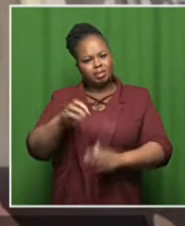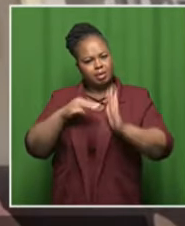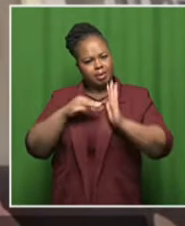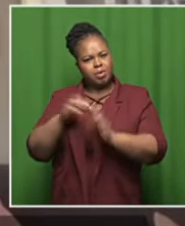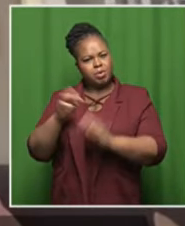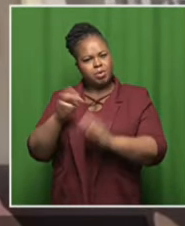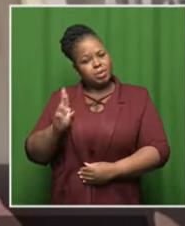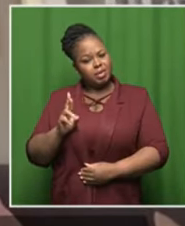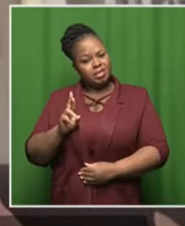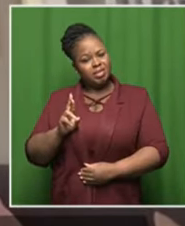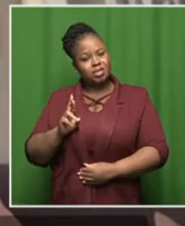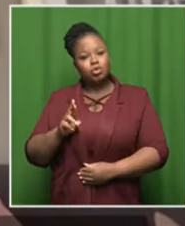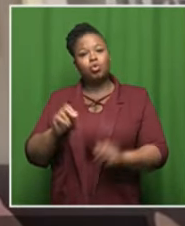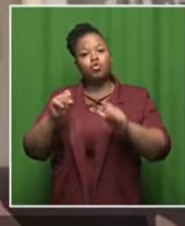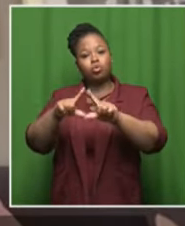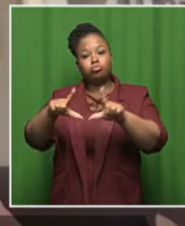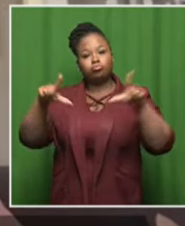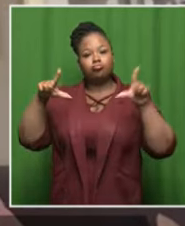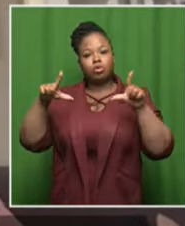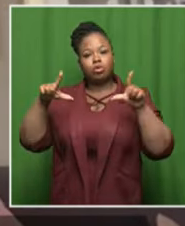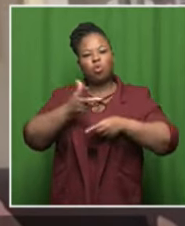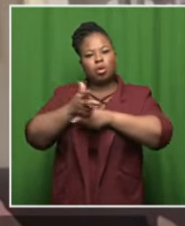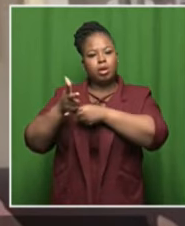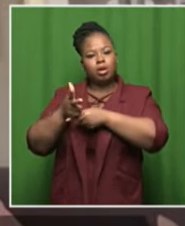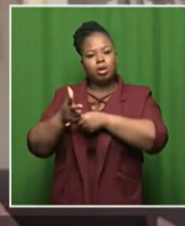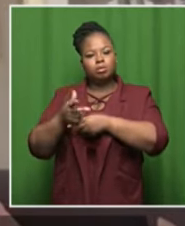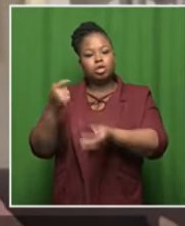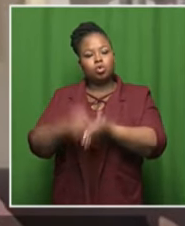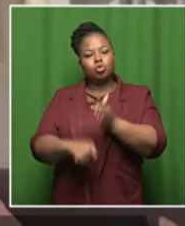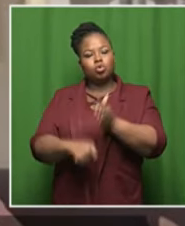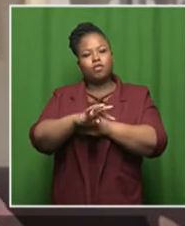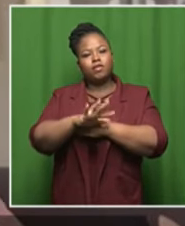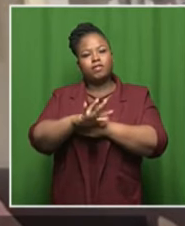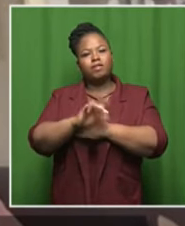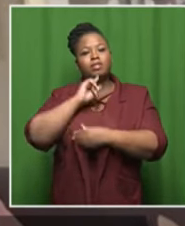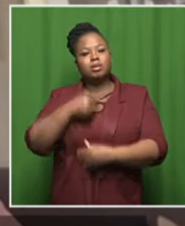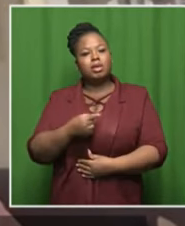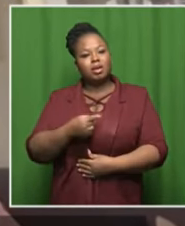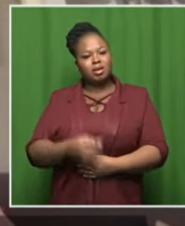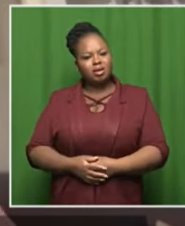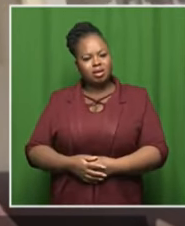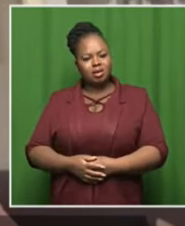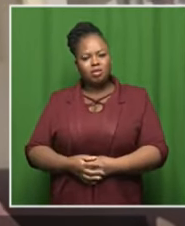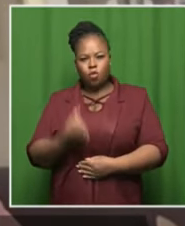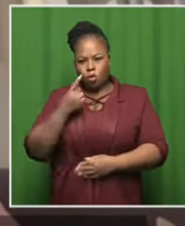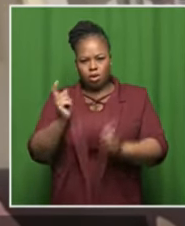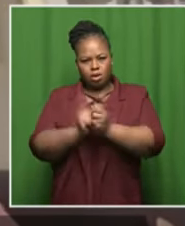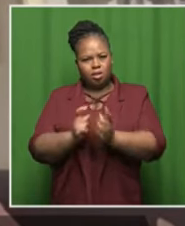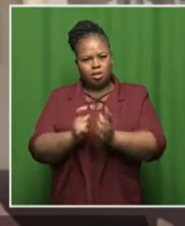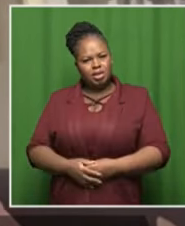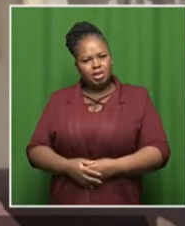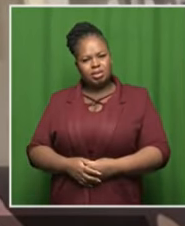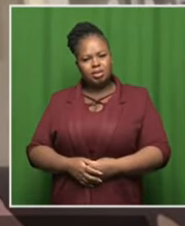it will cost us 70 million rents and it will cost us like 45 000 rents per game so it's one of